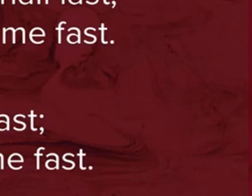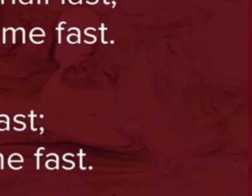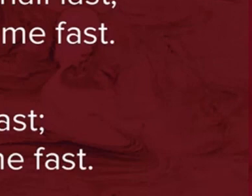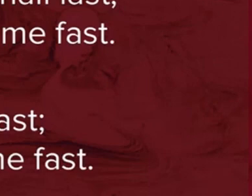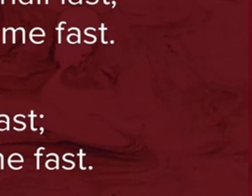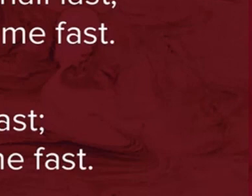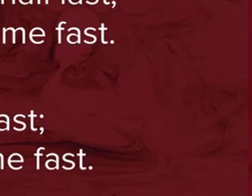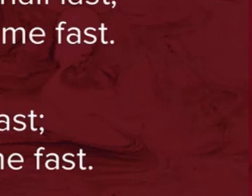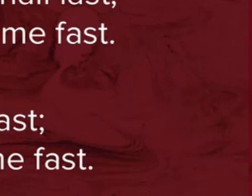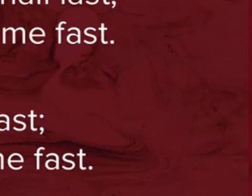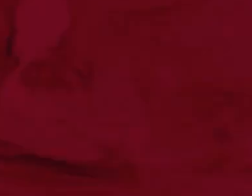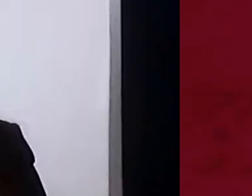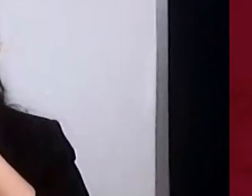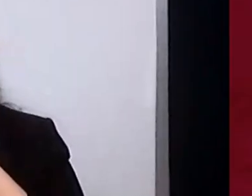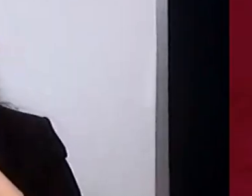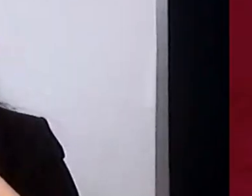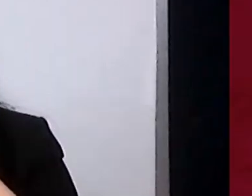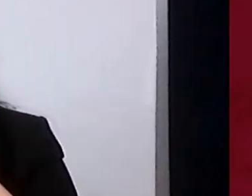Let's Pray